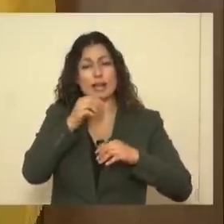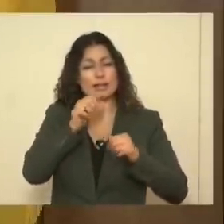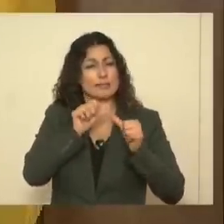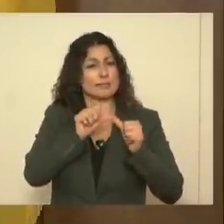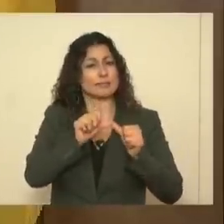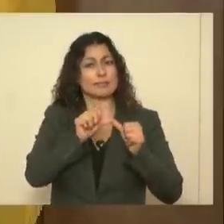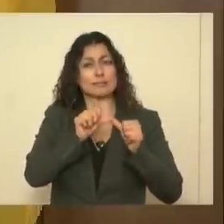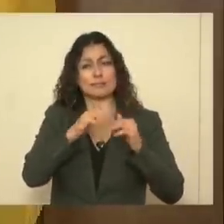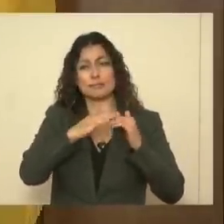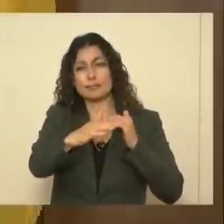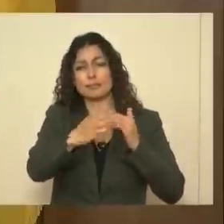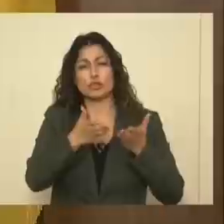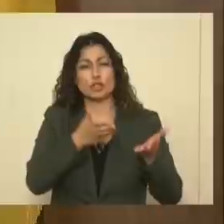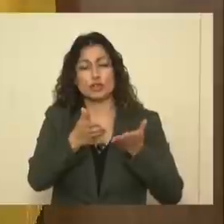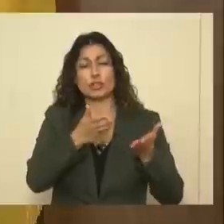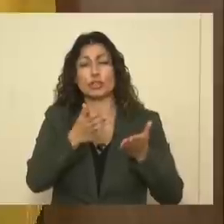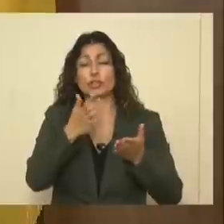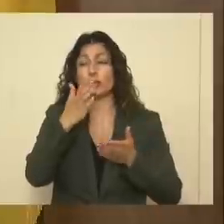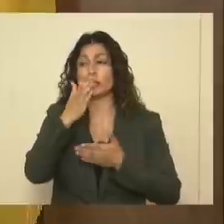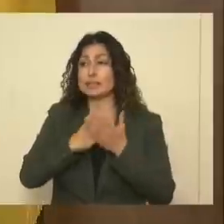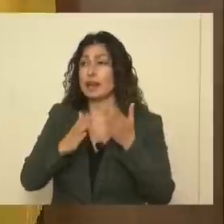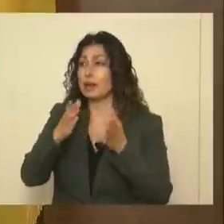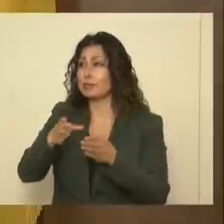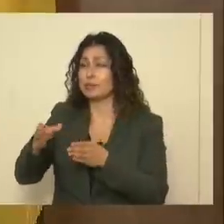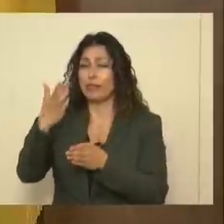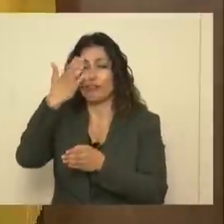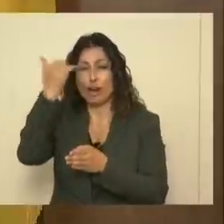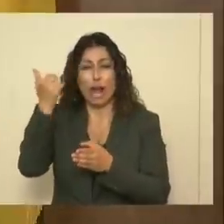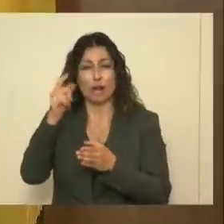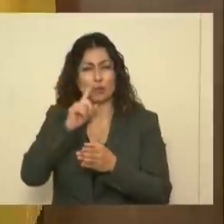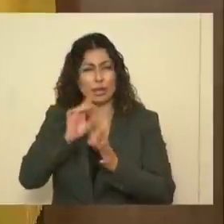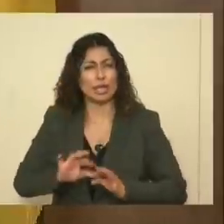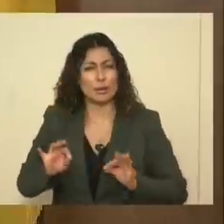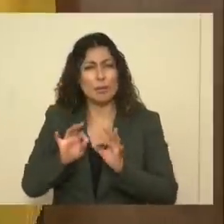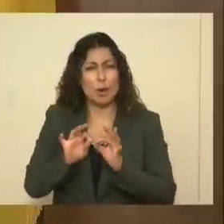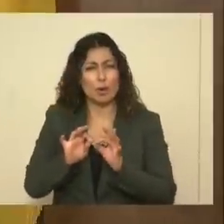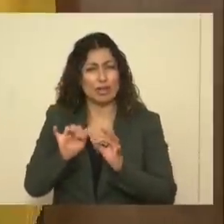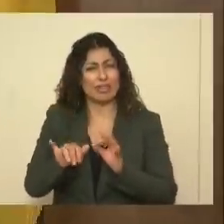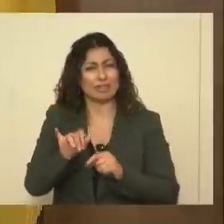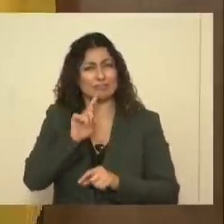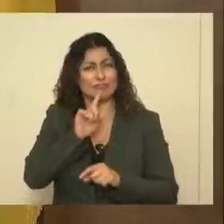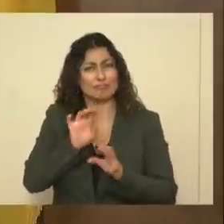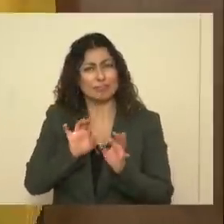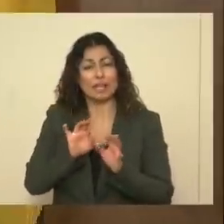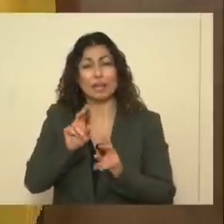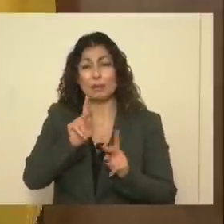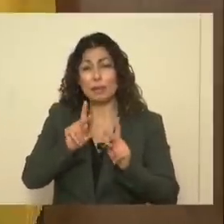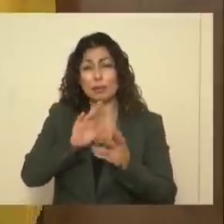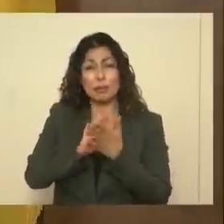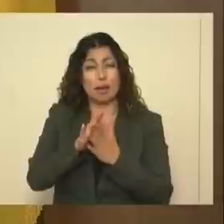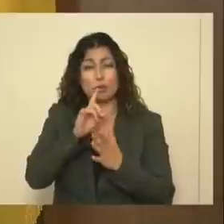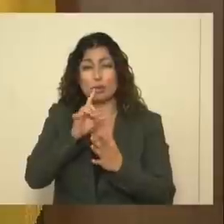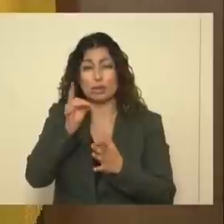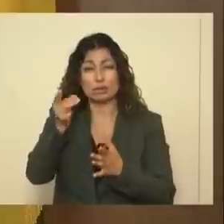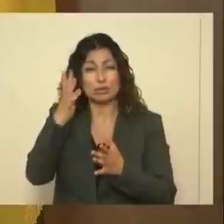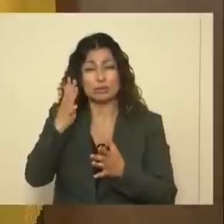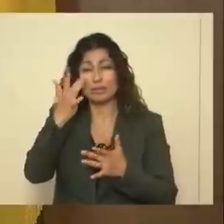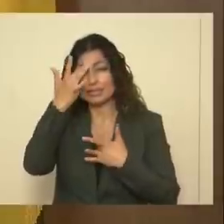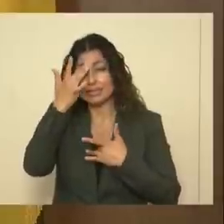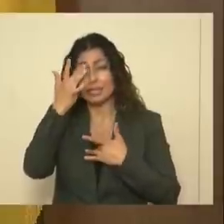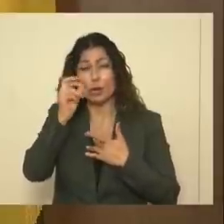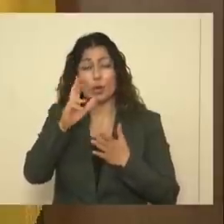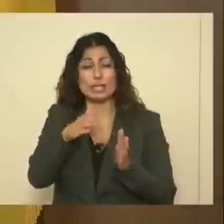around the globe forget about how critical that is. People get very sick or can die of heat exhaustion.